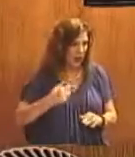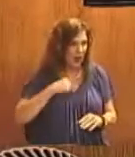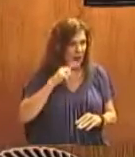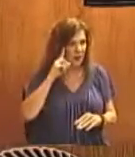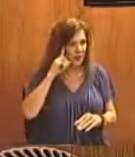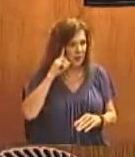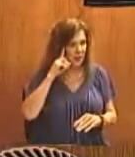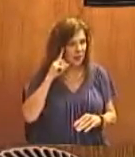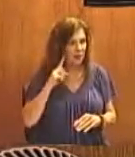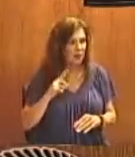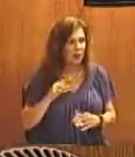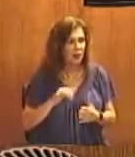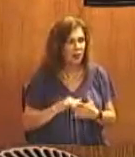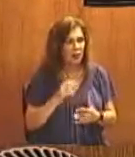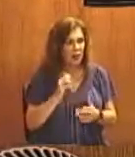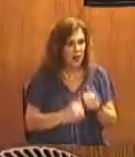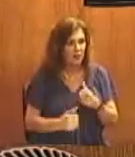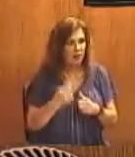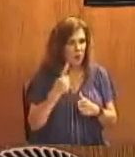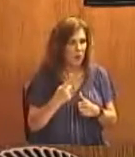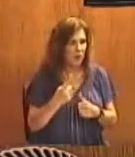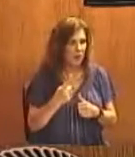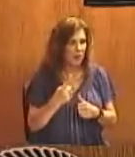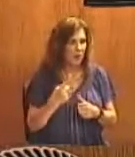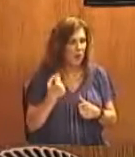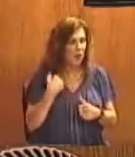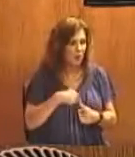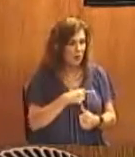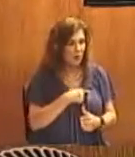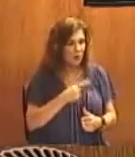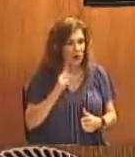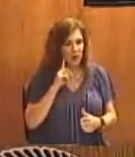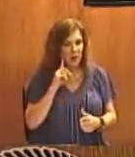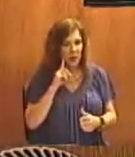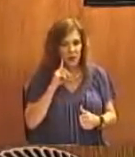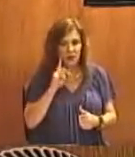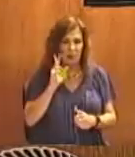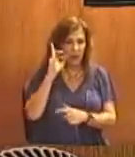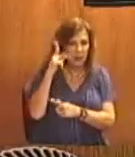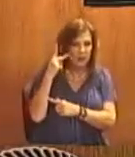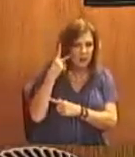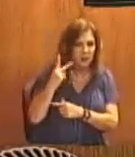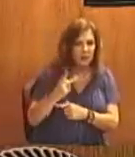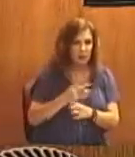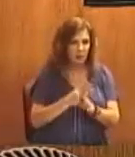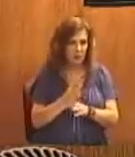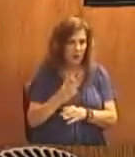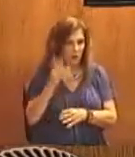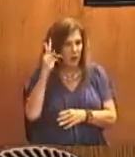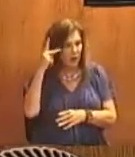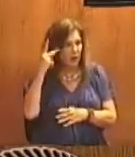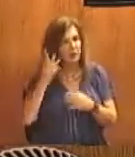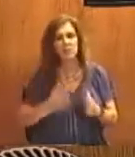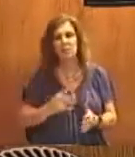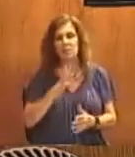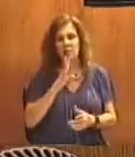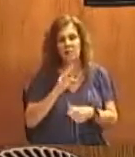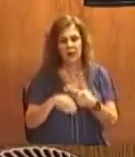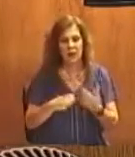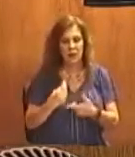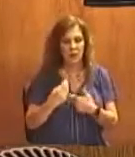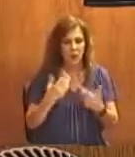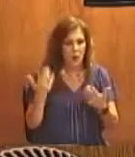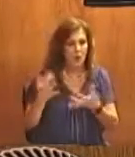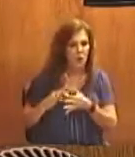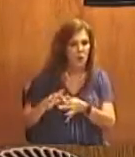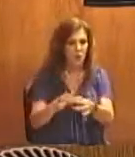that everybody that we've here all these politicians career politicians speaking about bringing Baton Rouge together